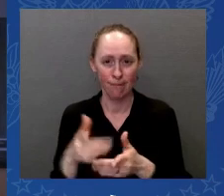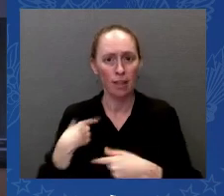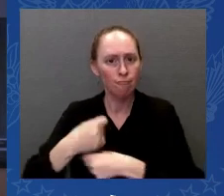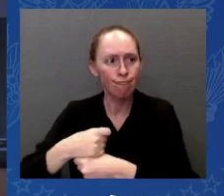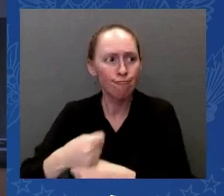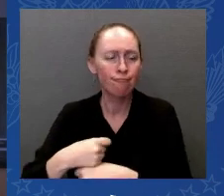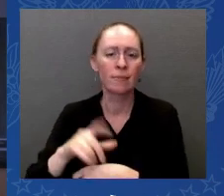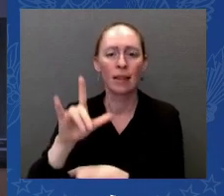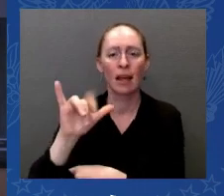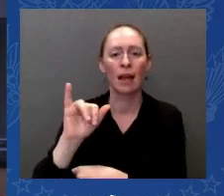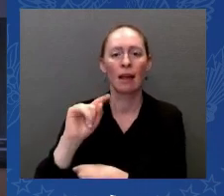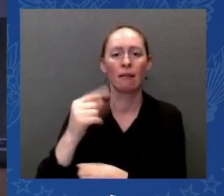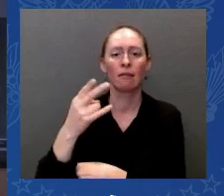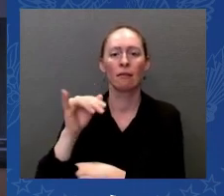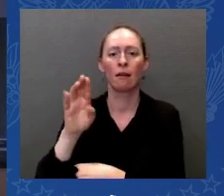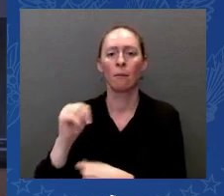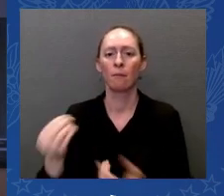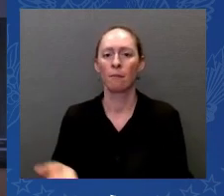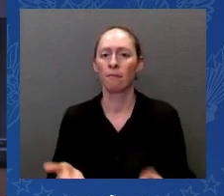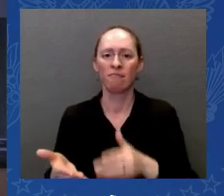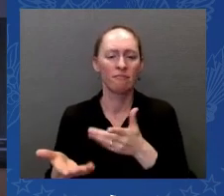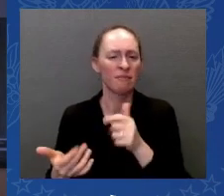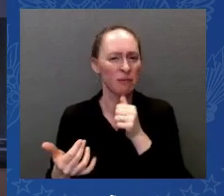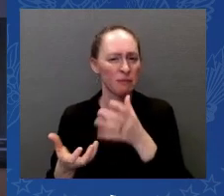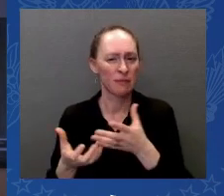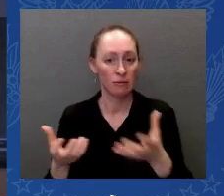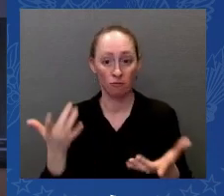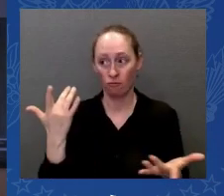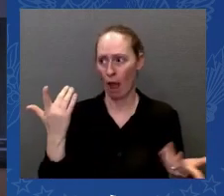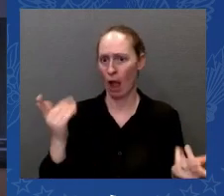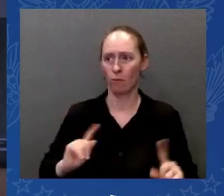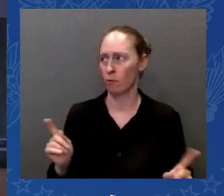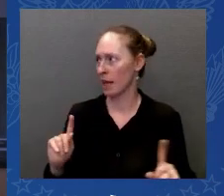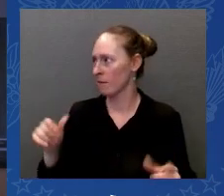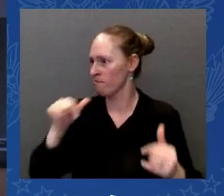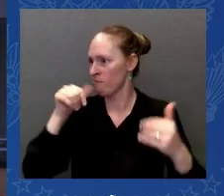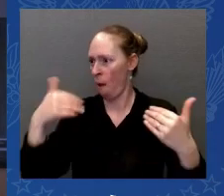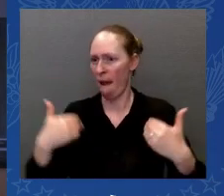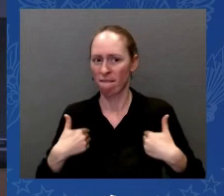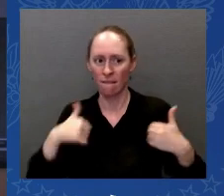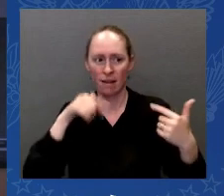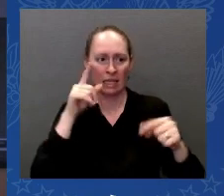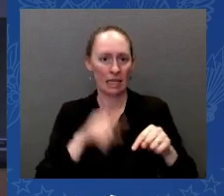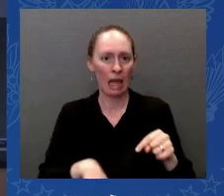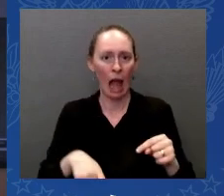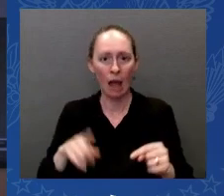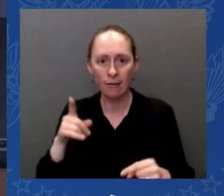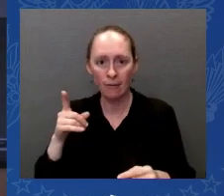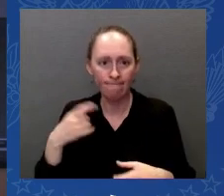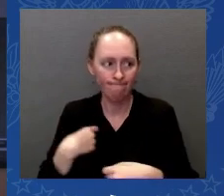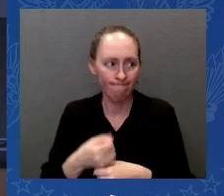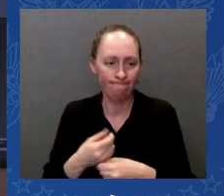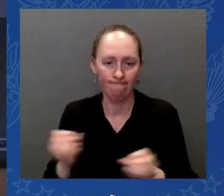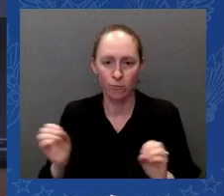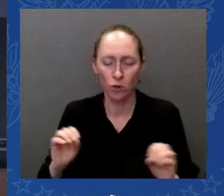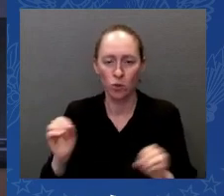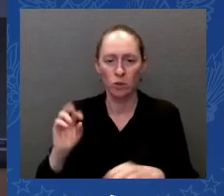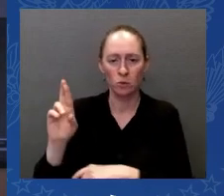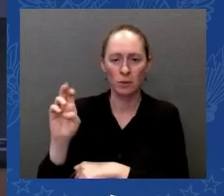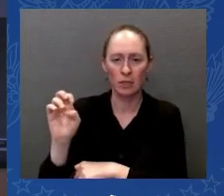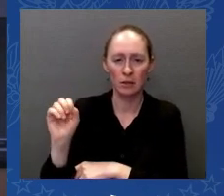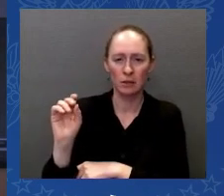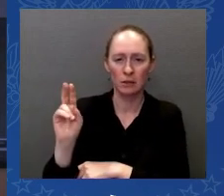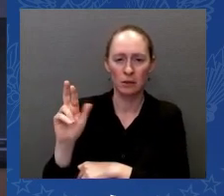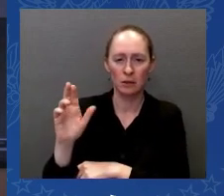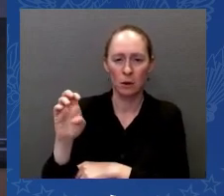of those conventional types of resources. So instead of trying to follow the footprint of what other companies are doing, we looked at different